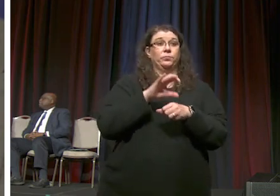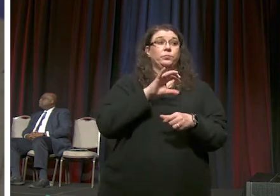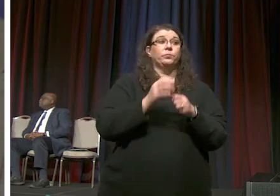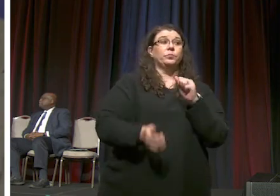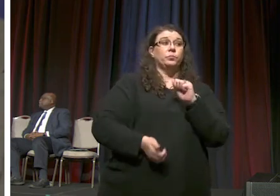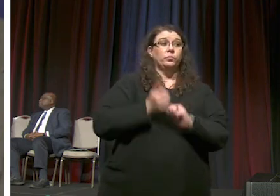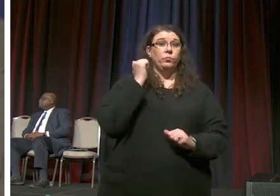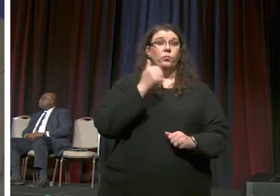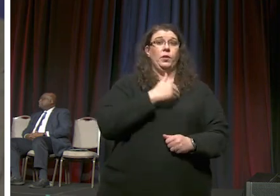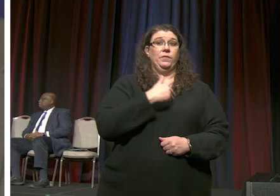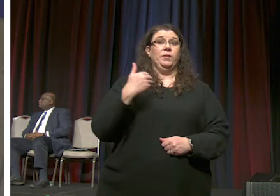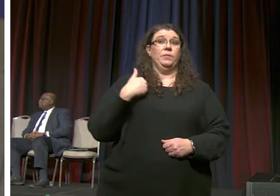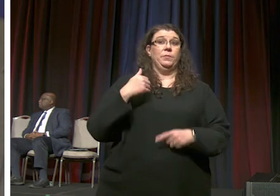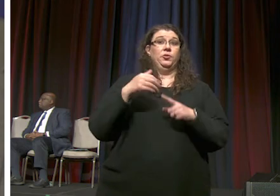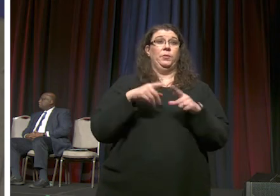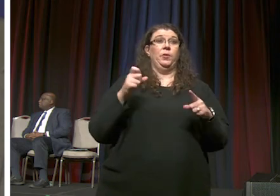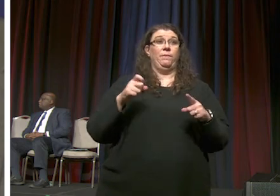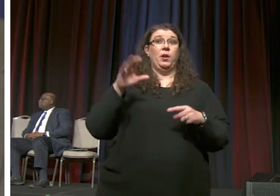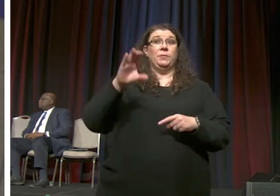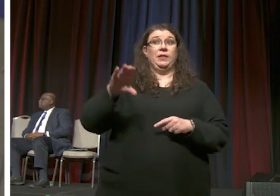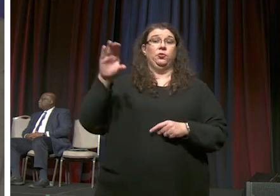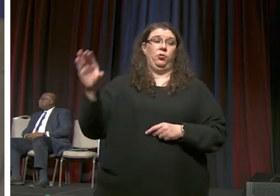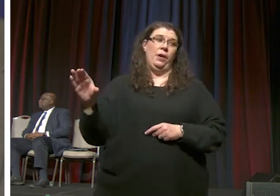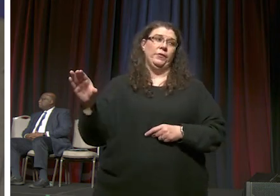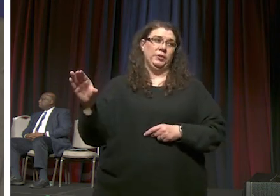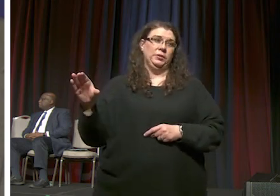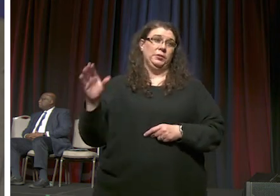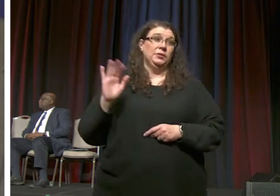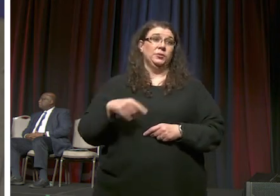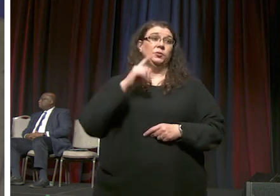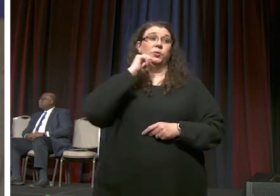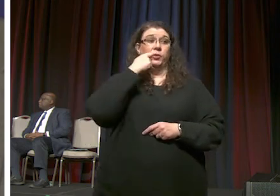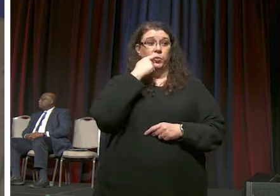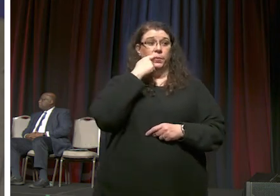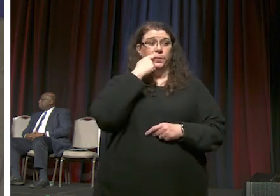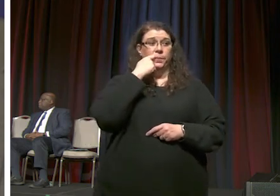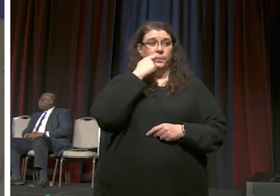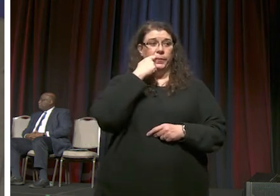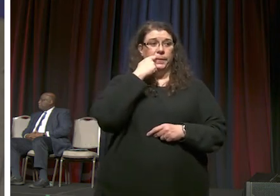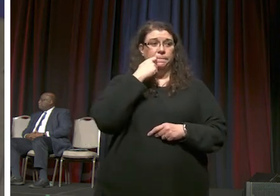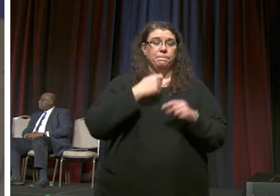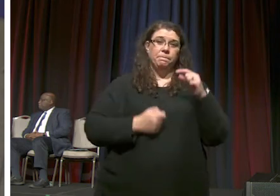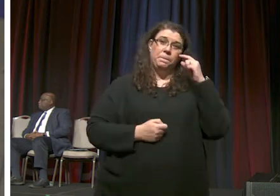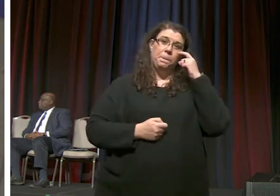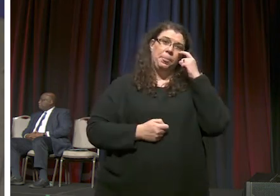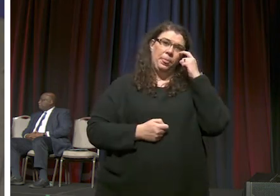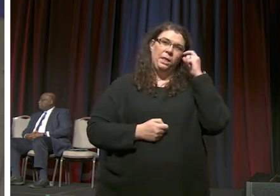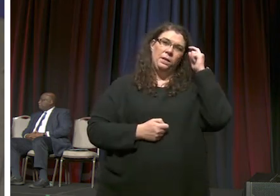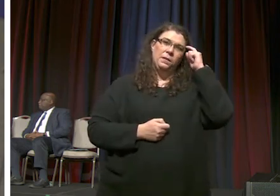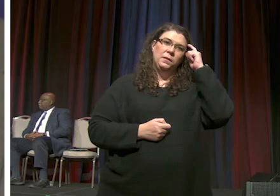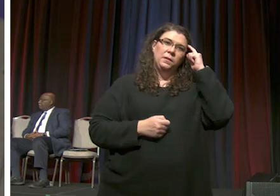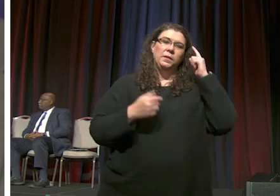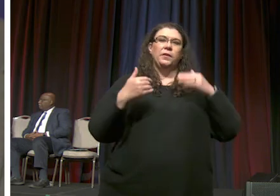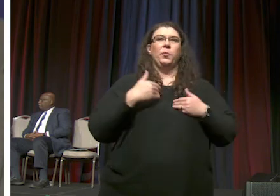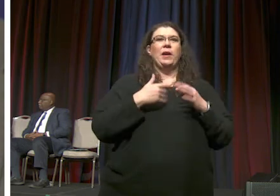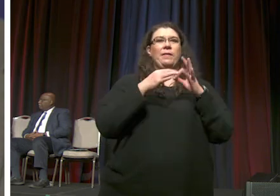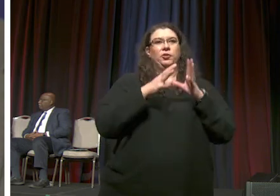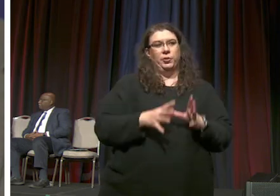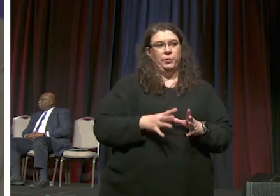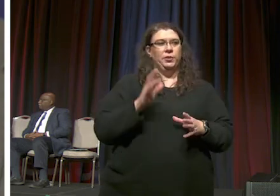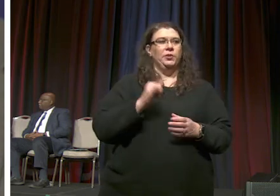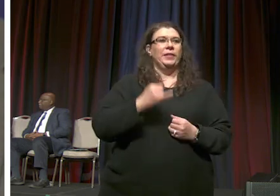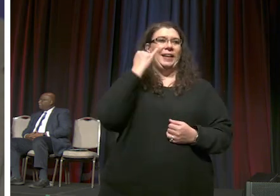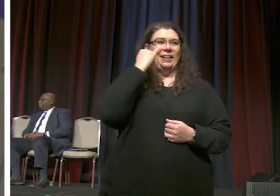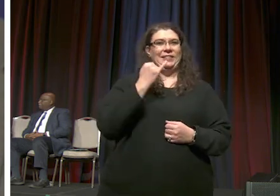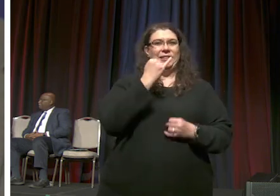membership is from are from central conferences so that's really cool anyhow since we have interpreters and with that idea that we're